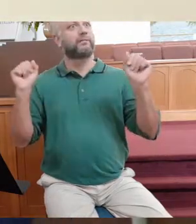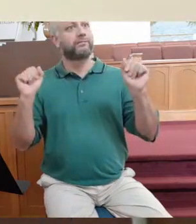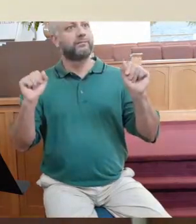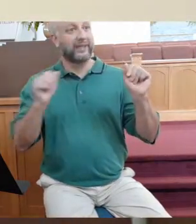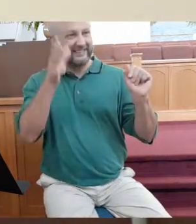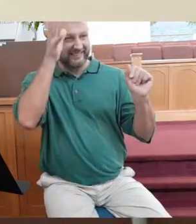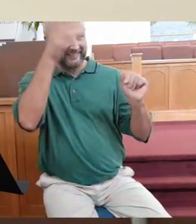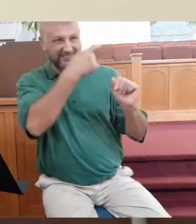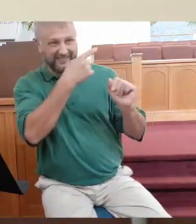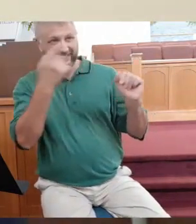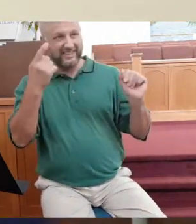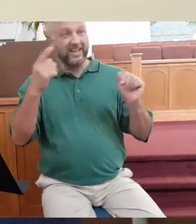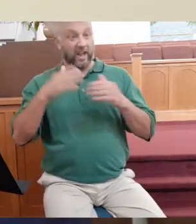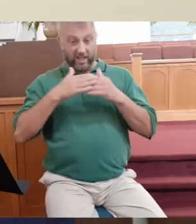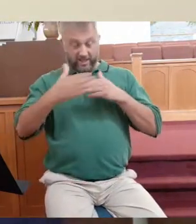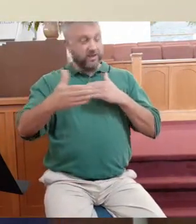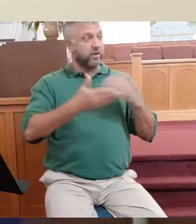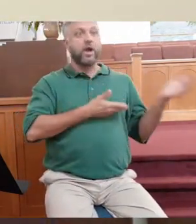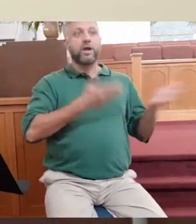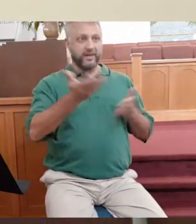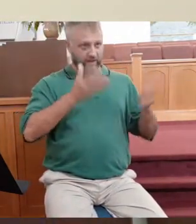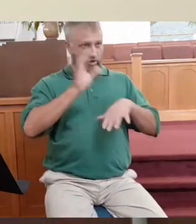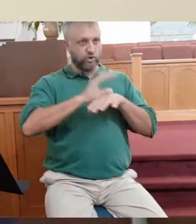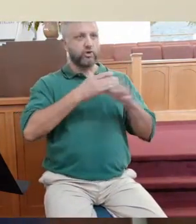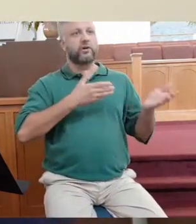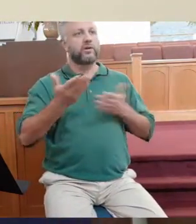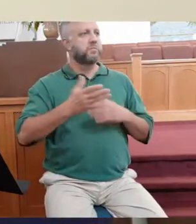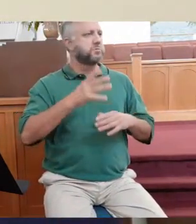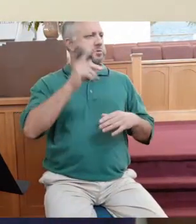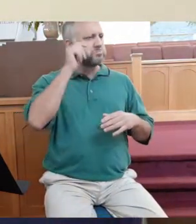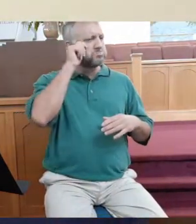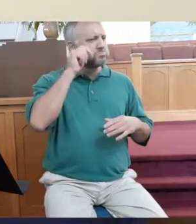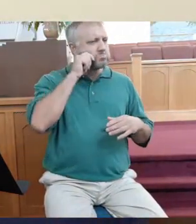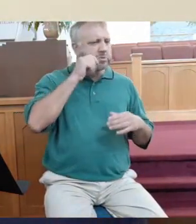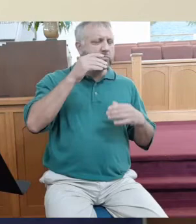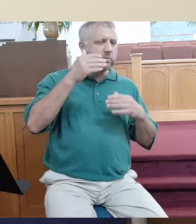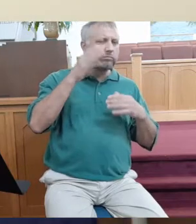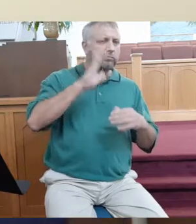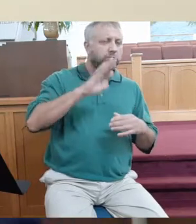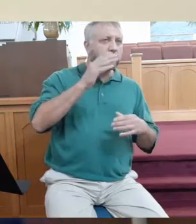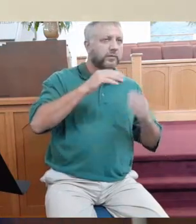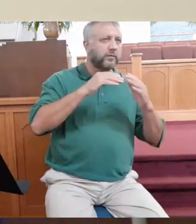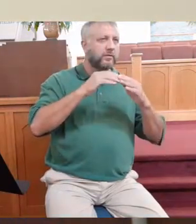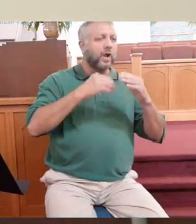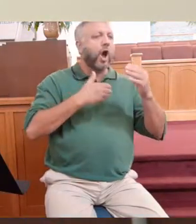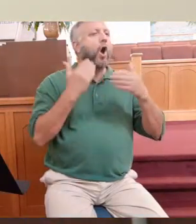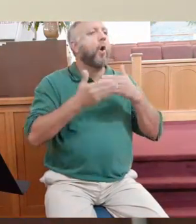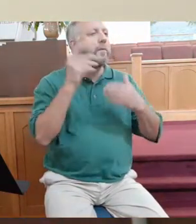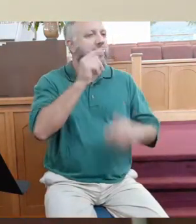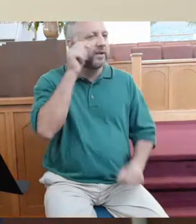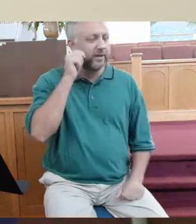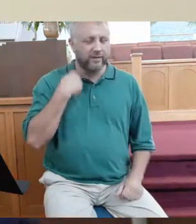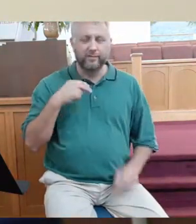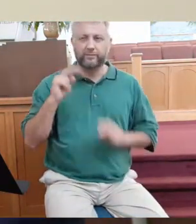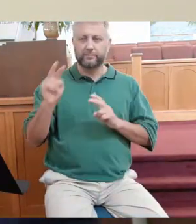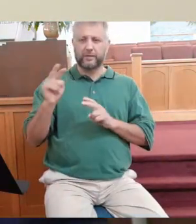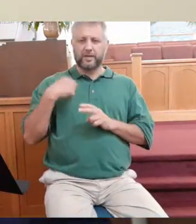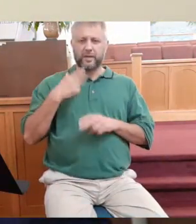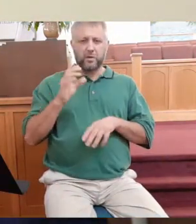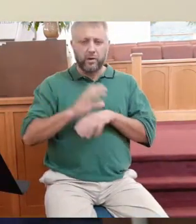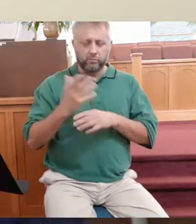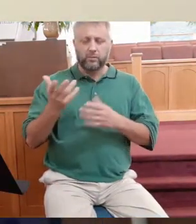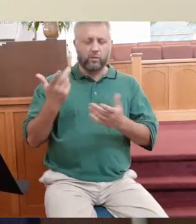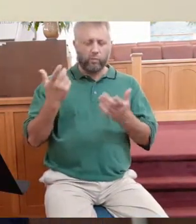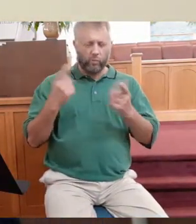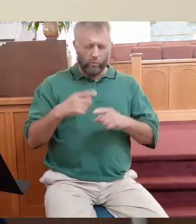And they start taking us then as pre-teenagers or almost teenagers to this Wesleyan church. And I don't have a clue what's going on because I ain't been to